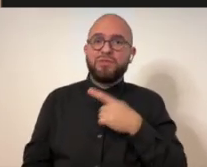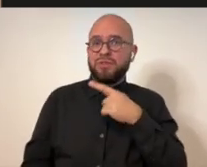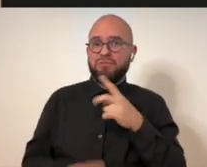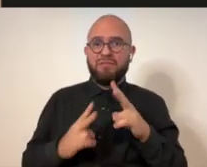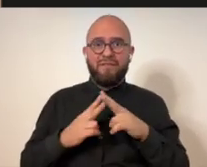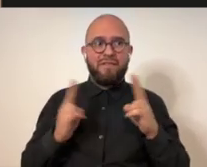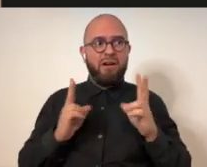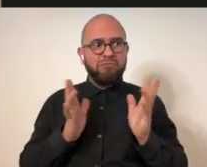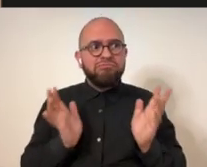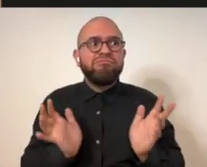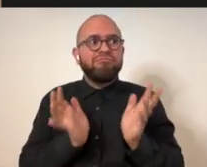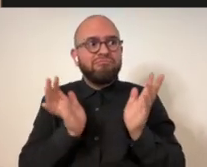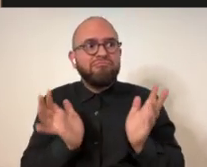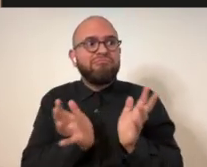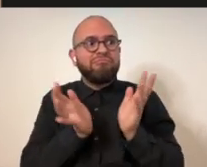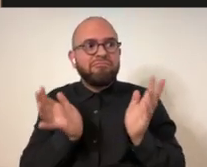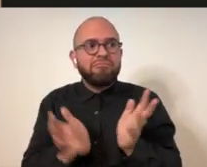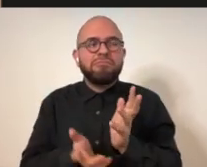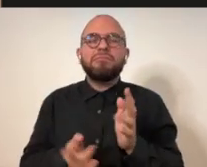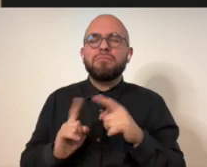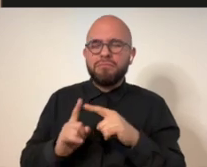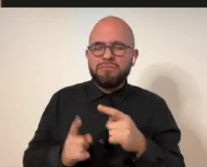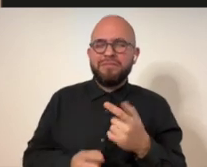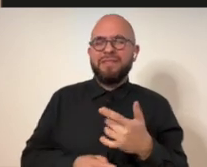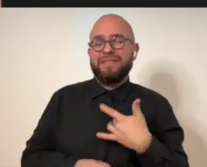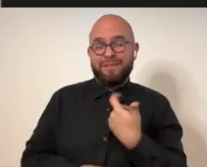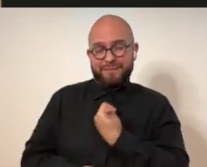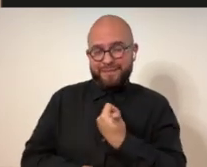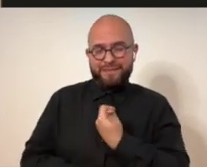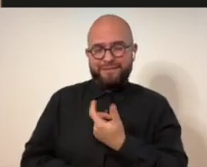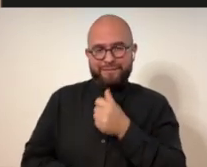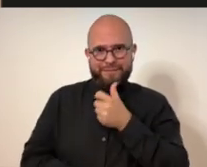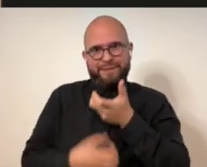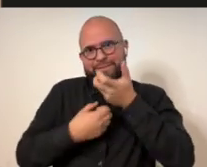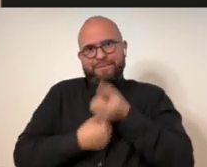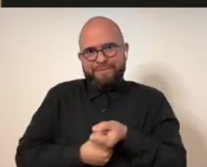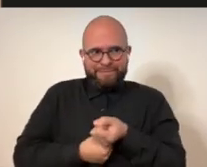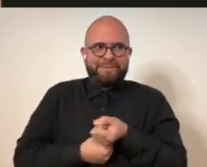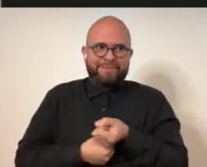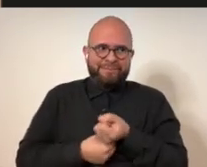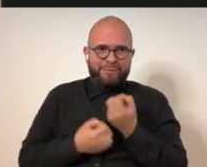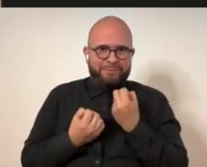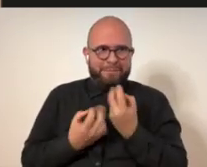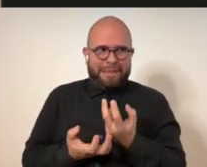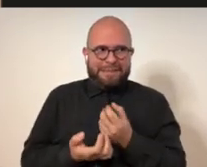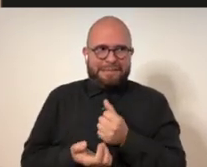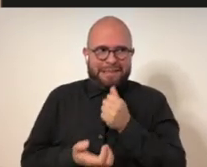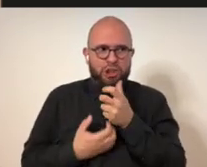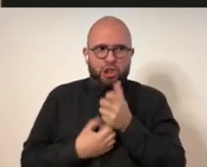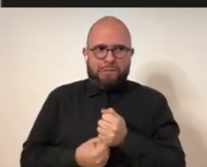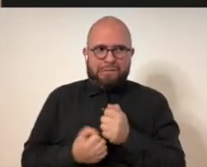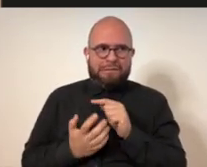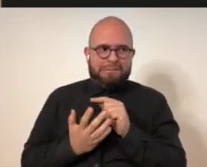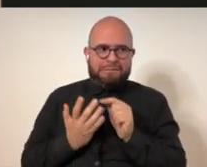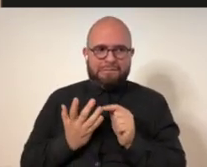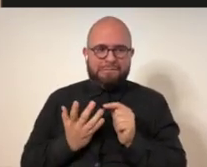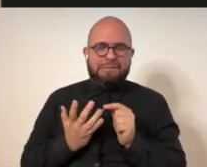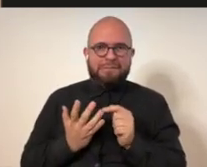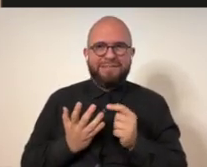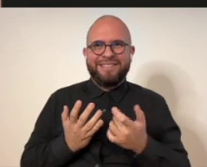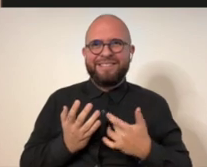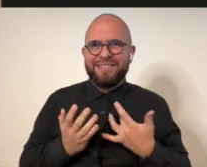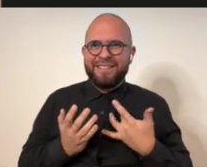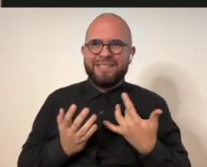And she, she really liked it. So, so she was very encouraging, but I have enough insecurities myself